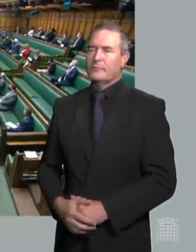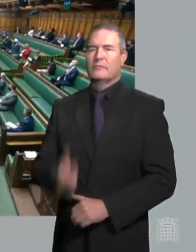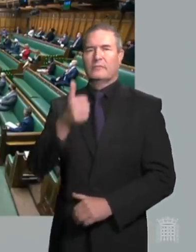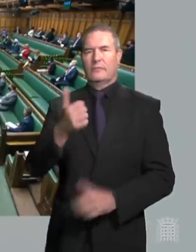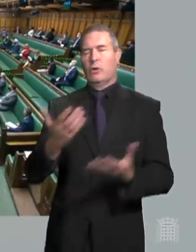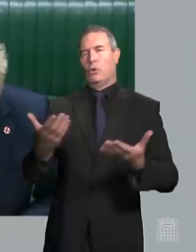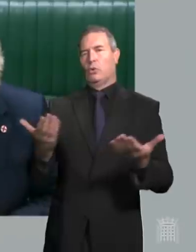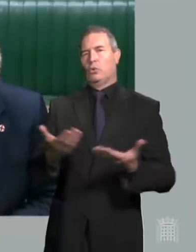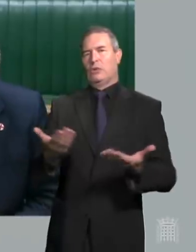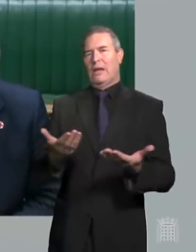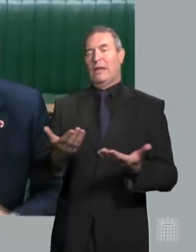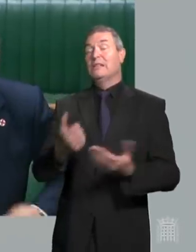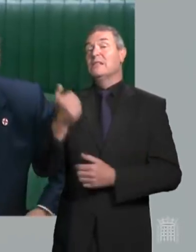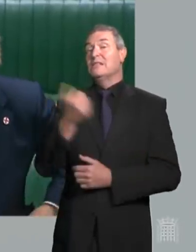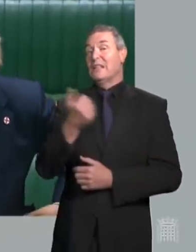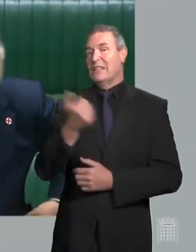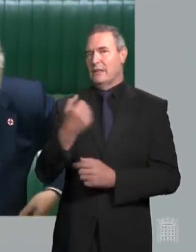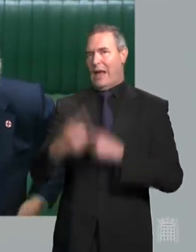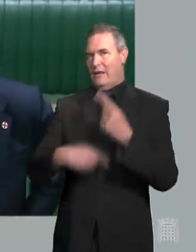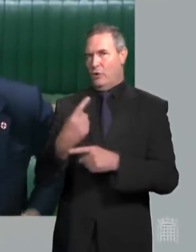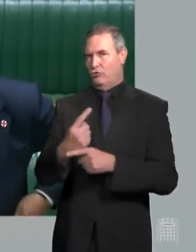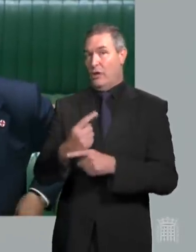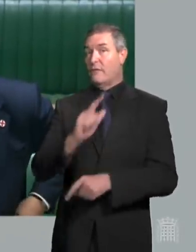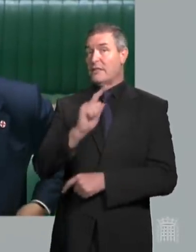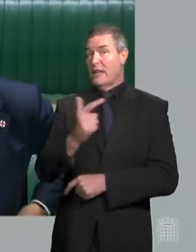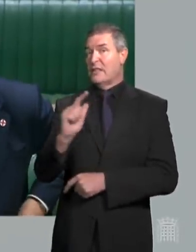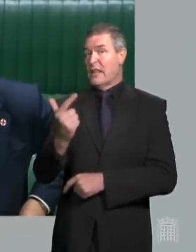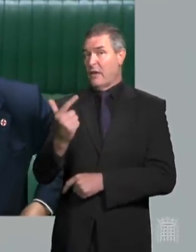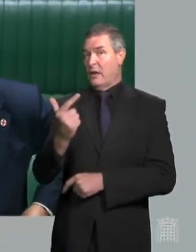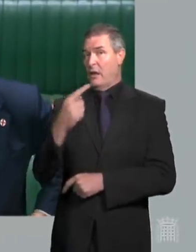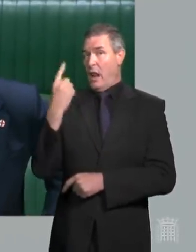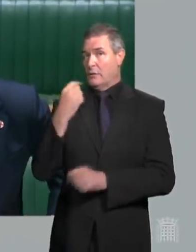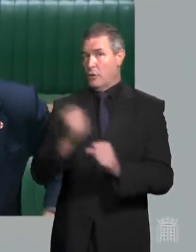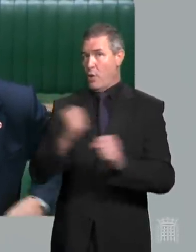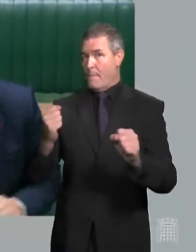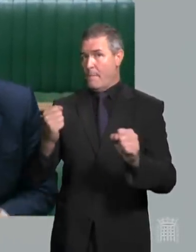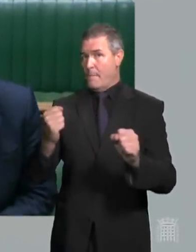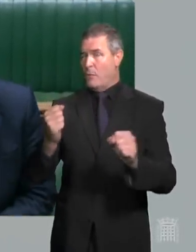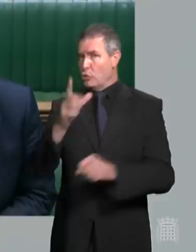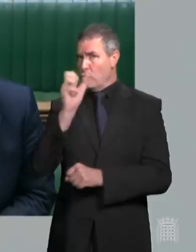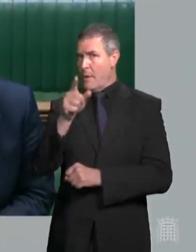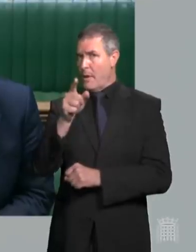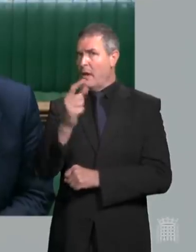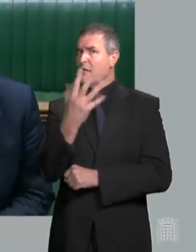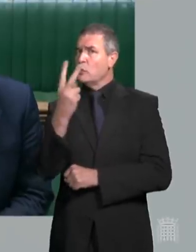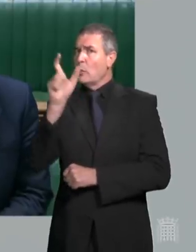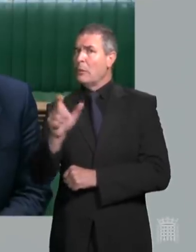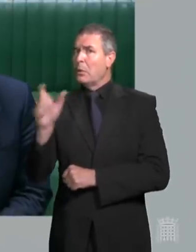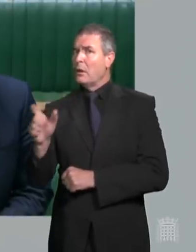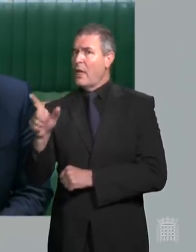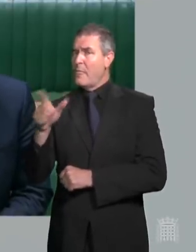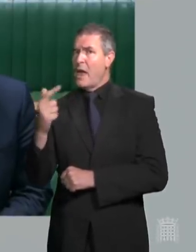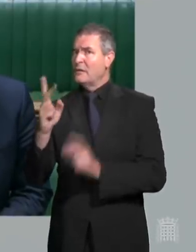Today marks the 16th anniversary of the 7-7 London bombings. We remember the 52 innocent people who lost their